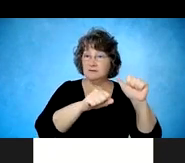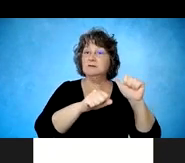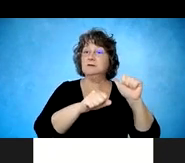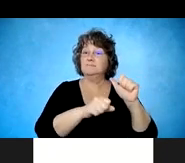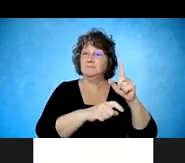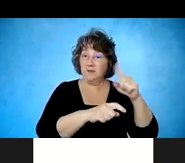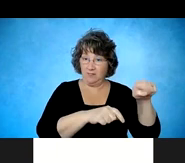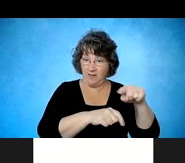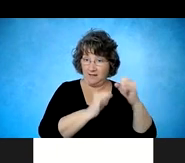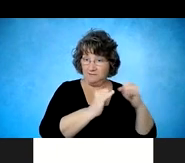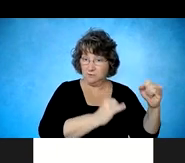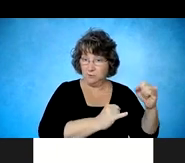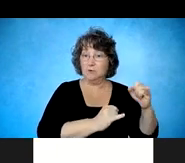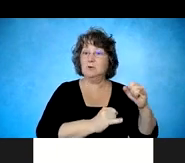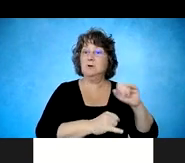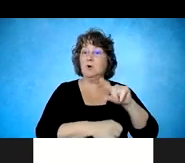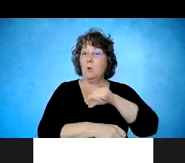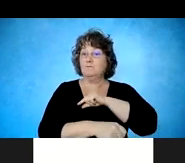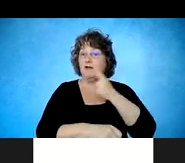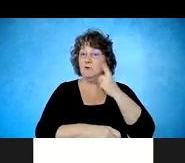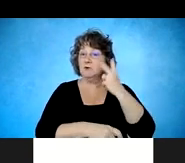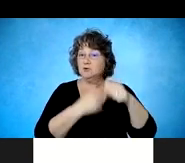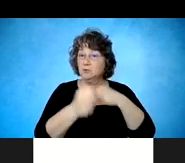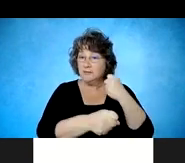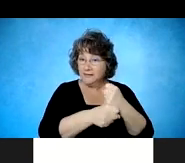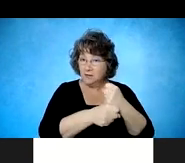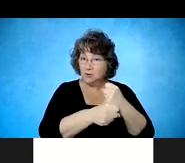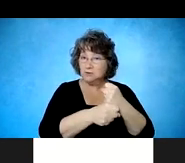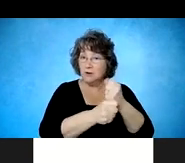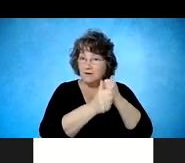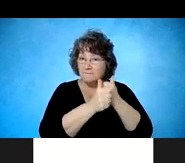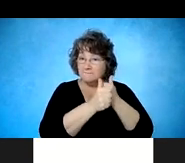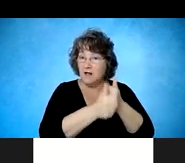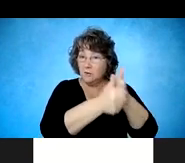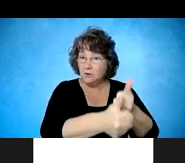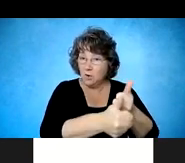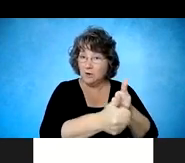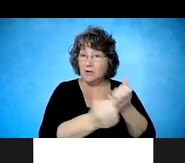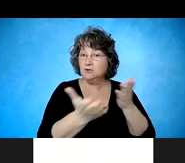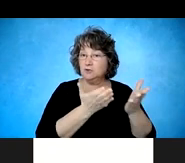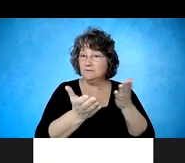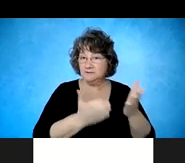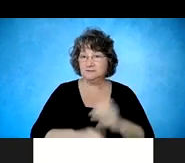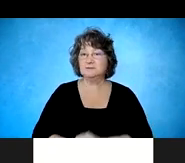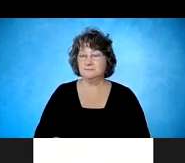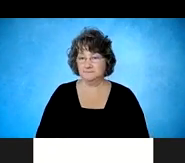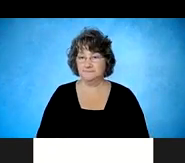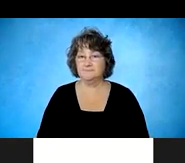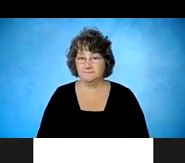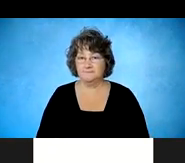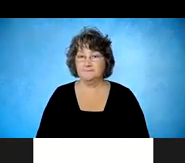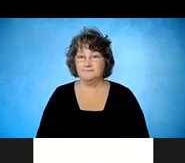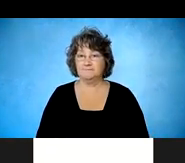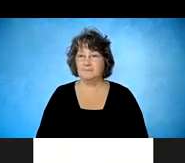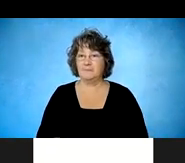follow along services, regardless of where they discharge to within northern New Jersey. We utilize a